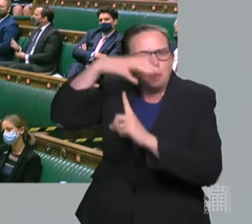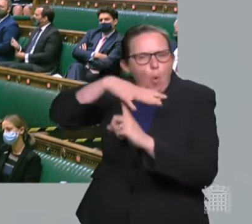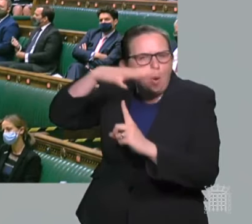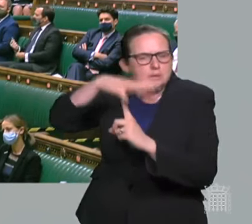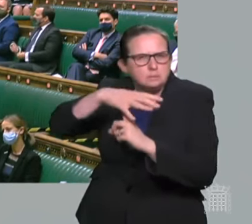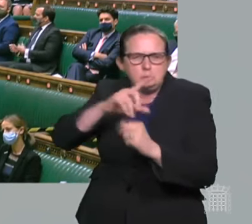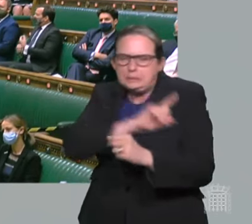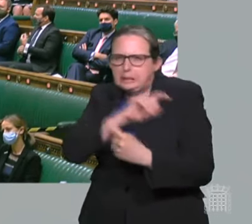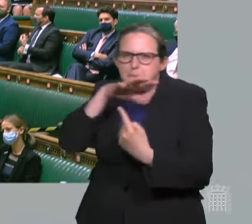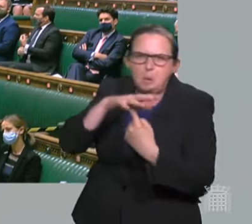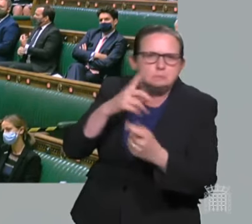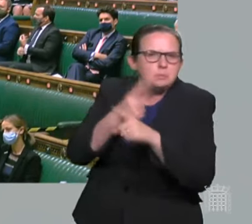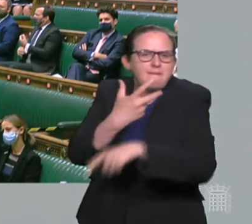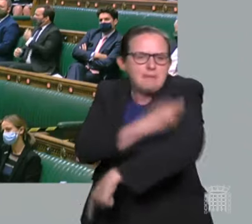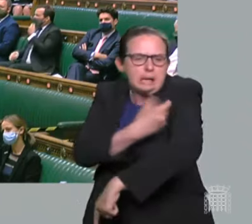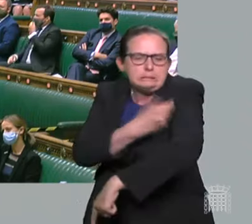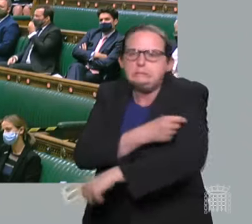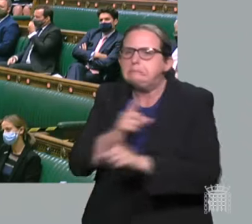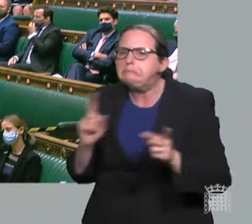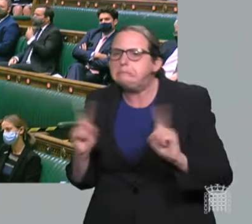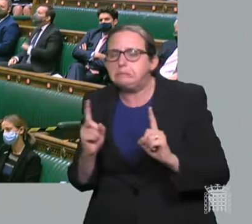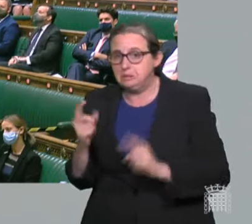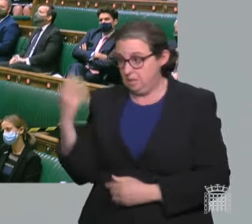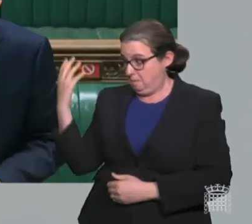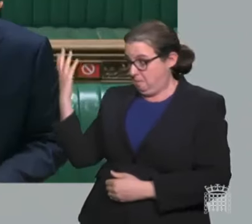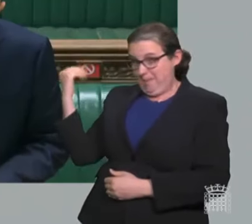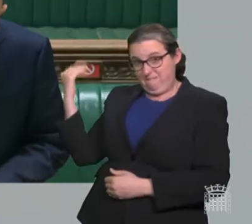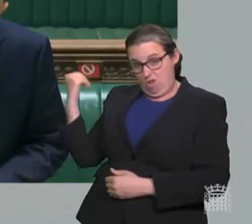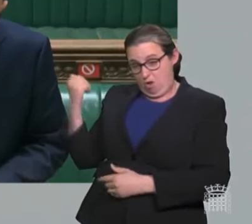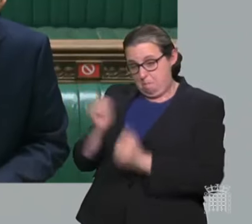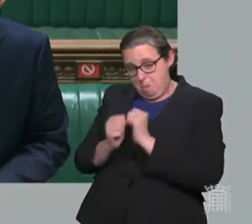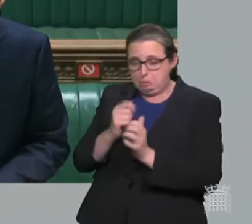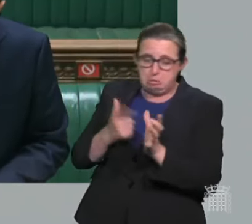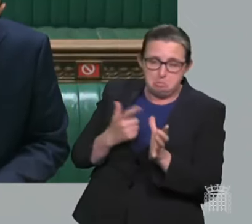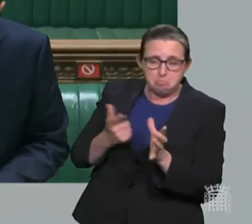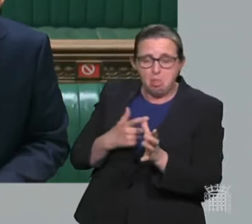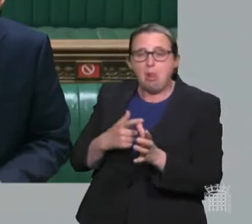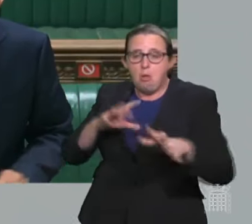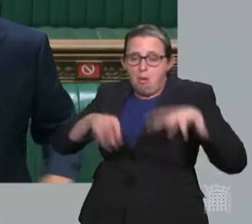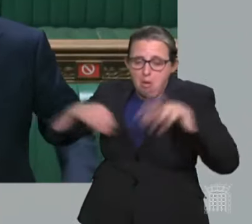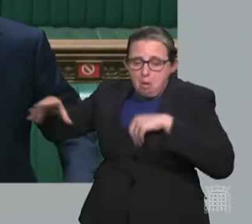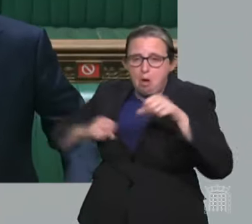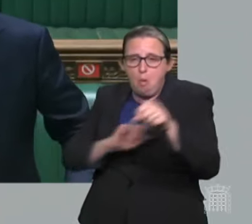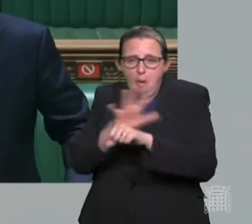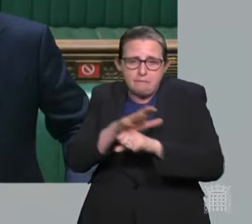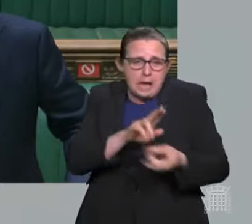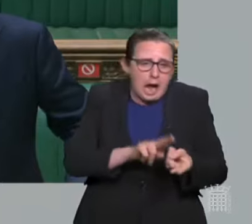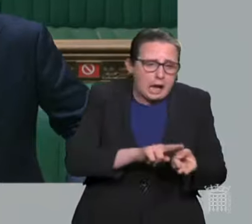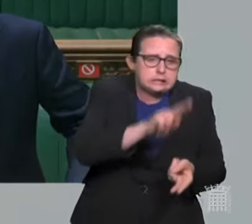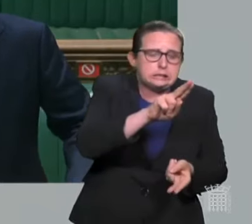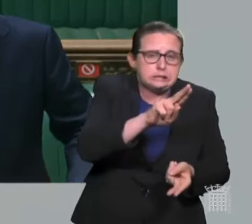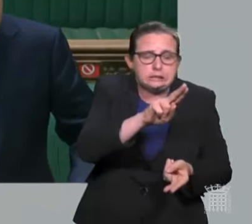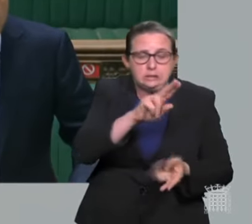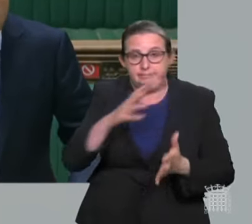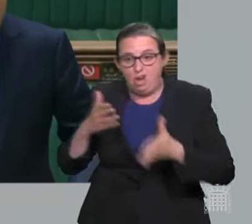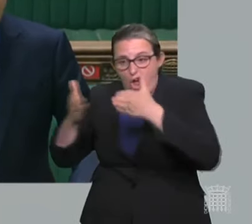whenever we saw a rise in cases, it would inevitably be followed by a rise in hospitalisations and,